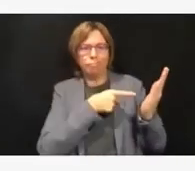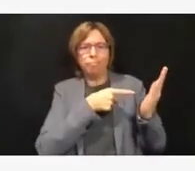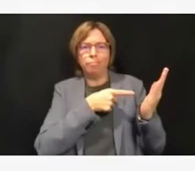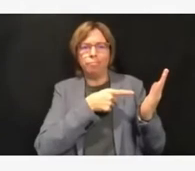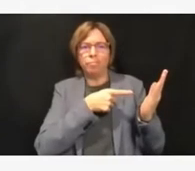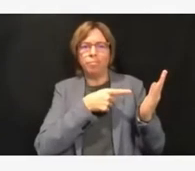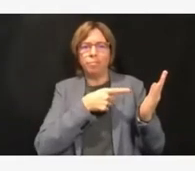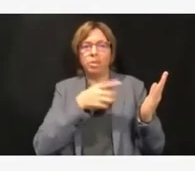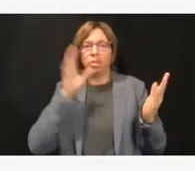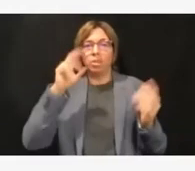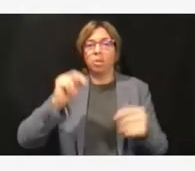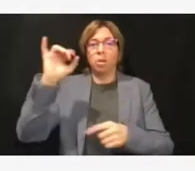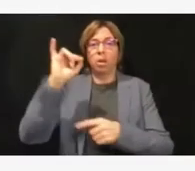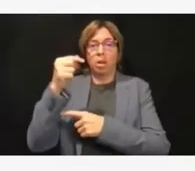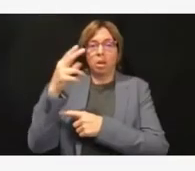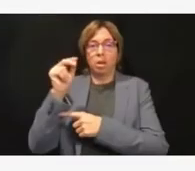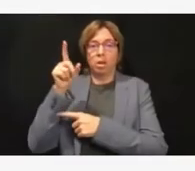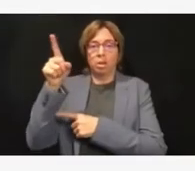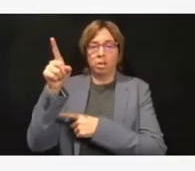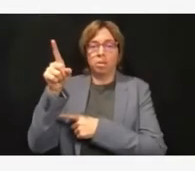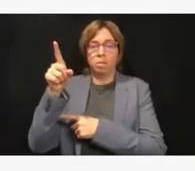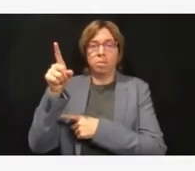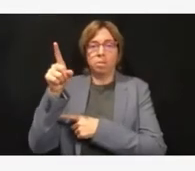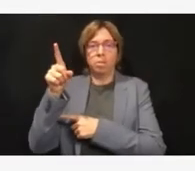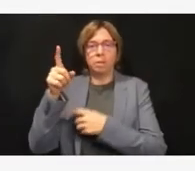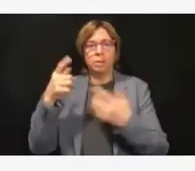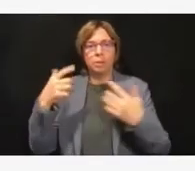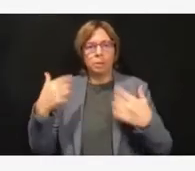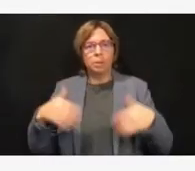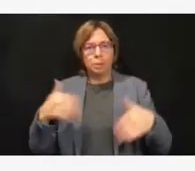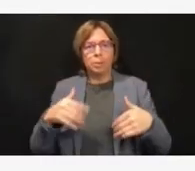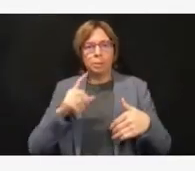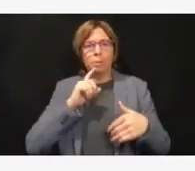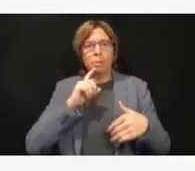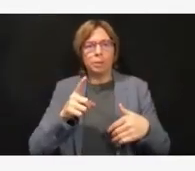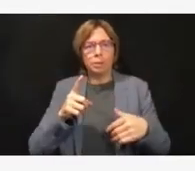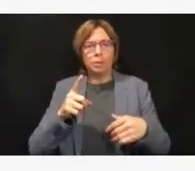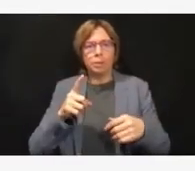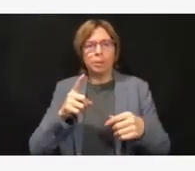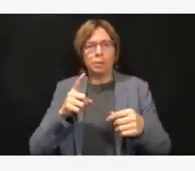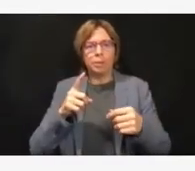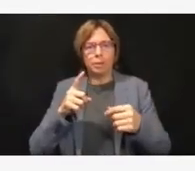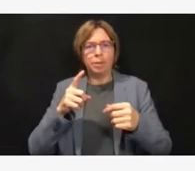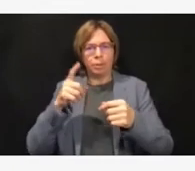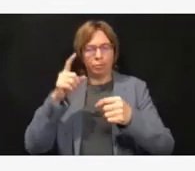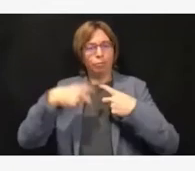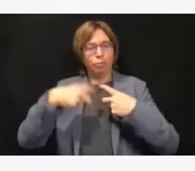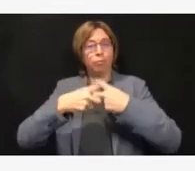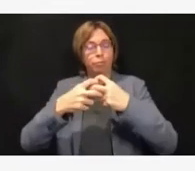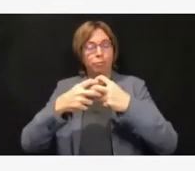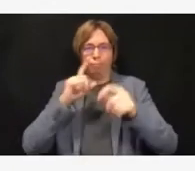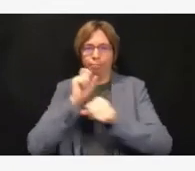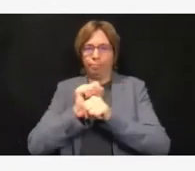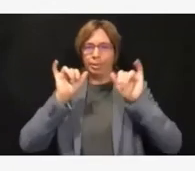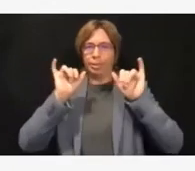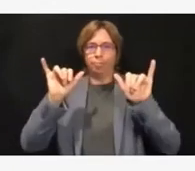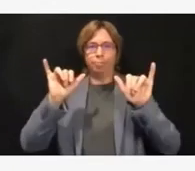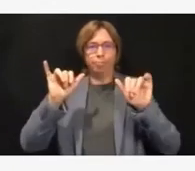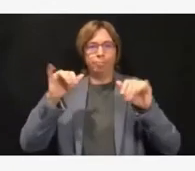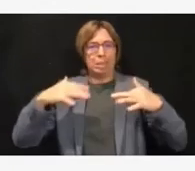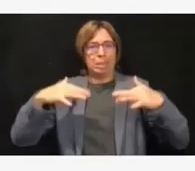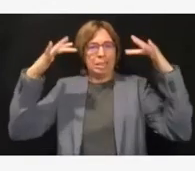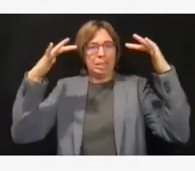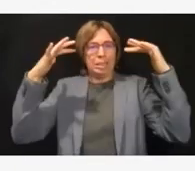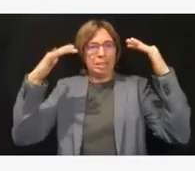systems had moved to contingency operations. And several health care systems had recently made carefully considered decisions to exit